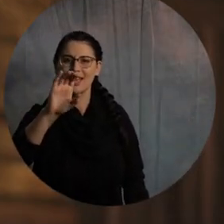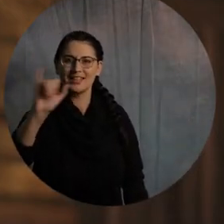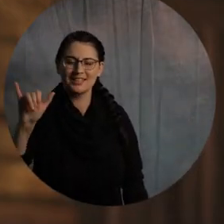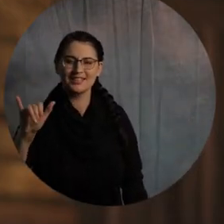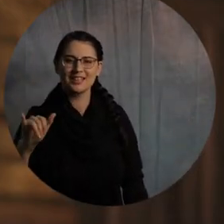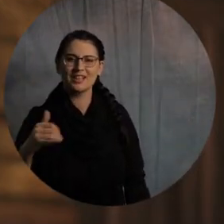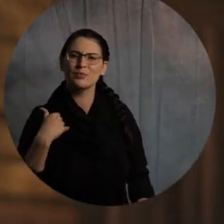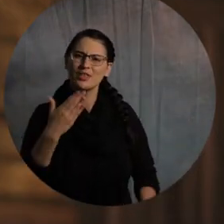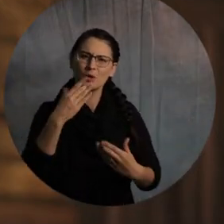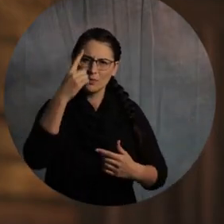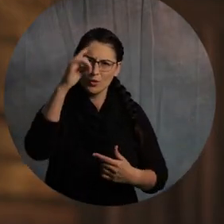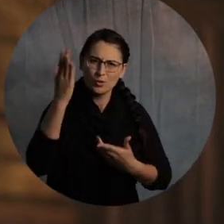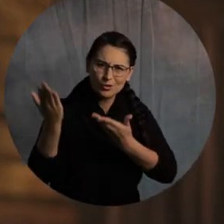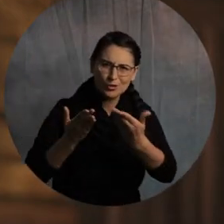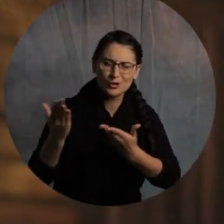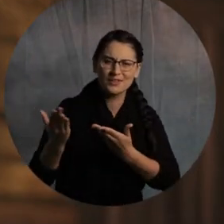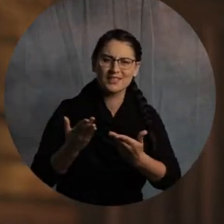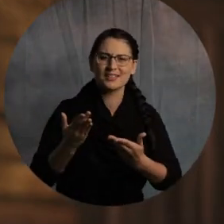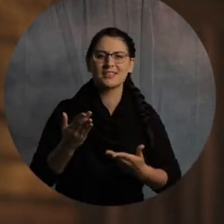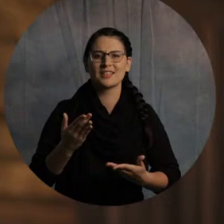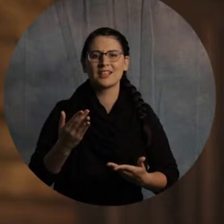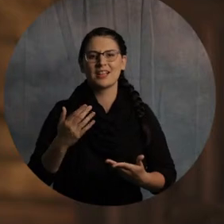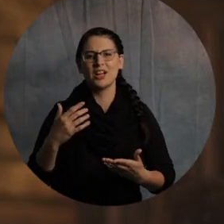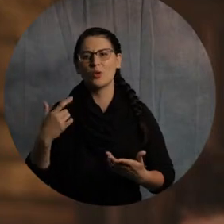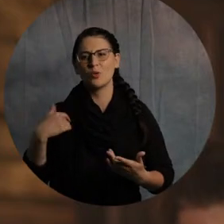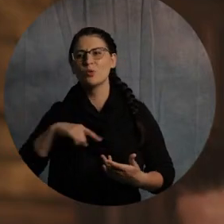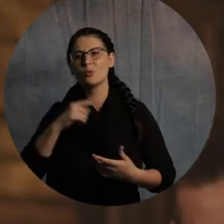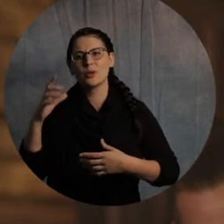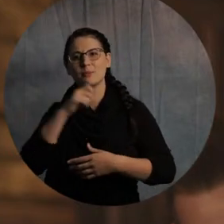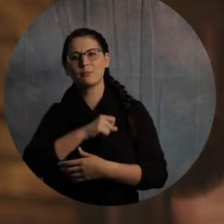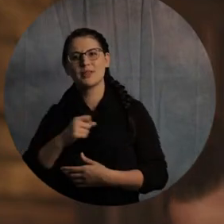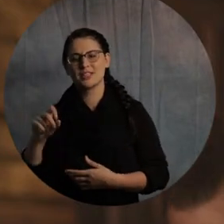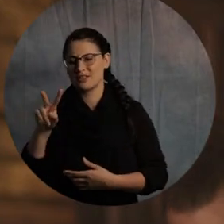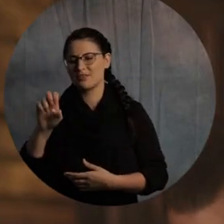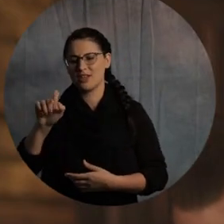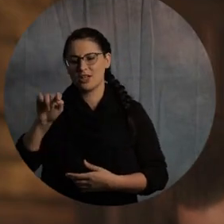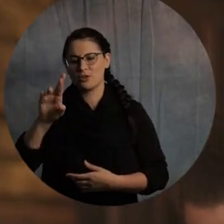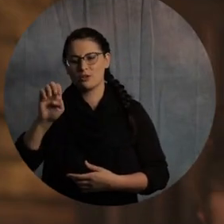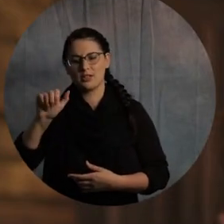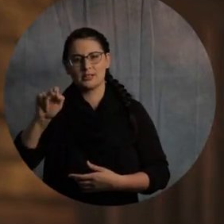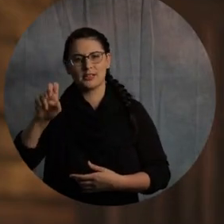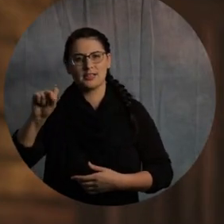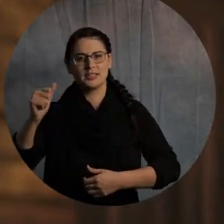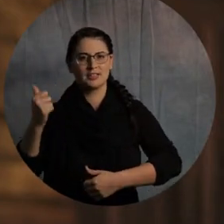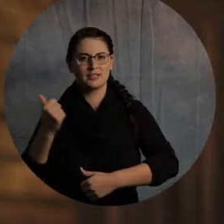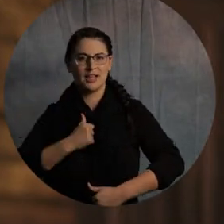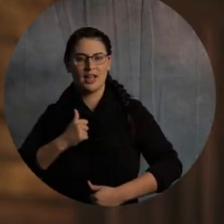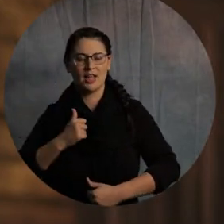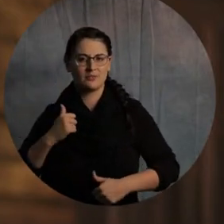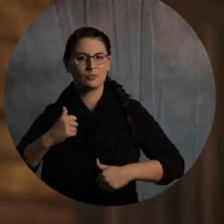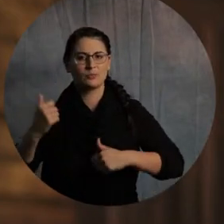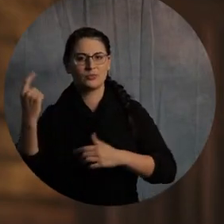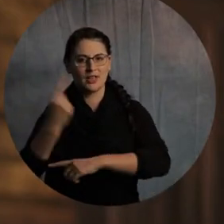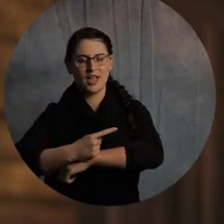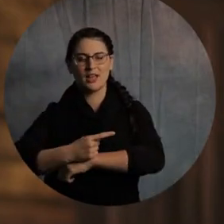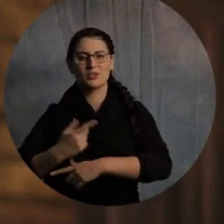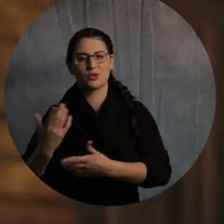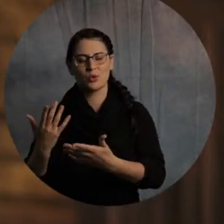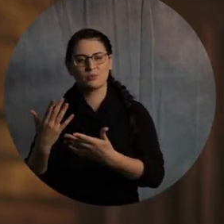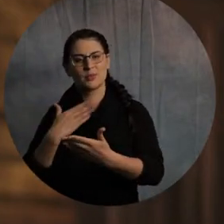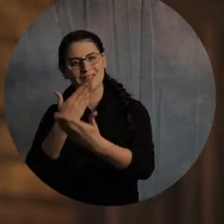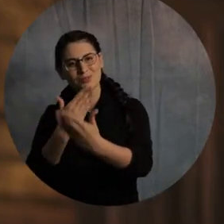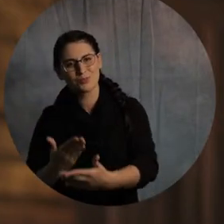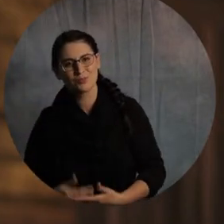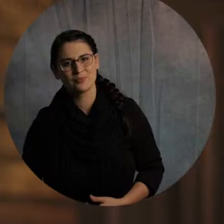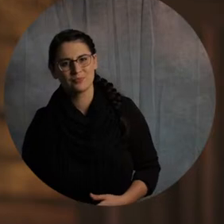service and the veterans that out there. Normally on Sundays, I do that. And so, Tracy, appreciate your service, man. It's awesome. Yeah, right now we can comment on it.